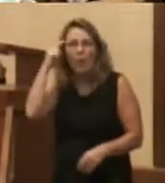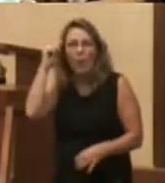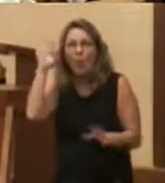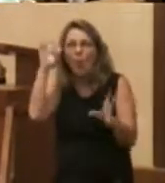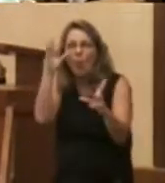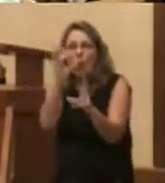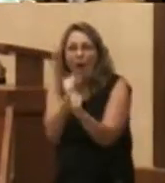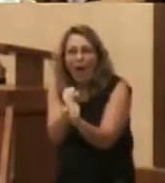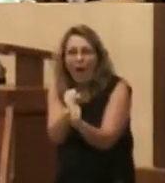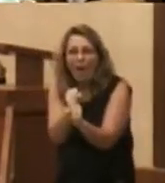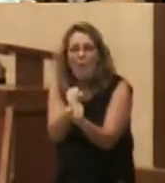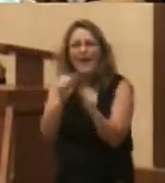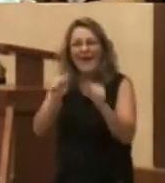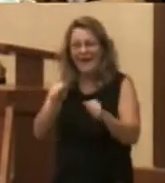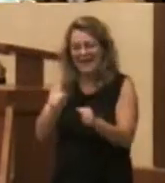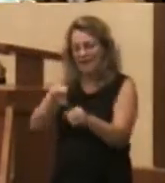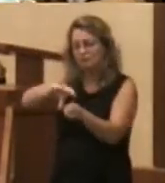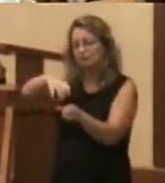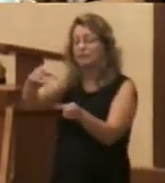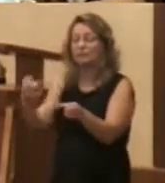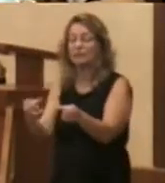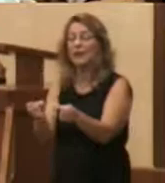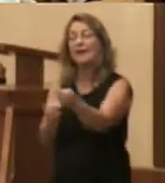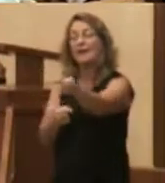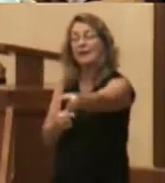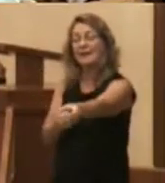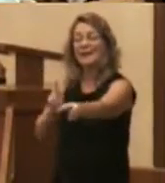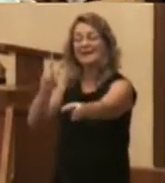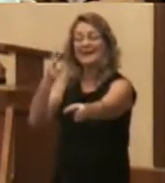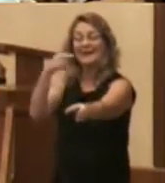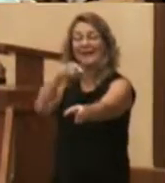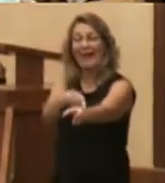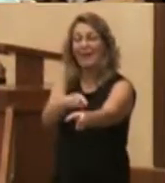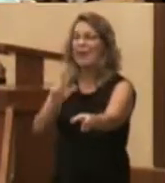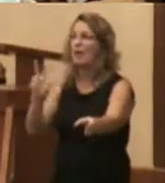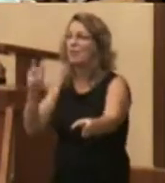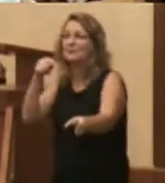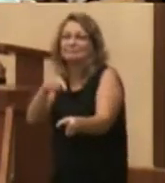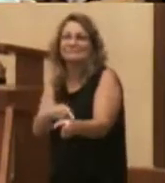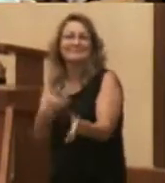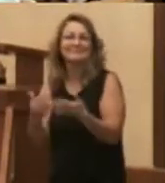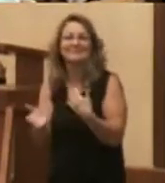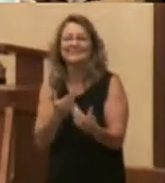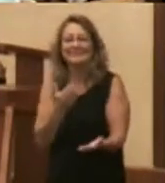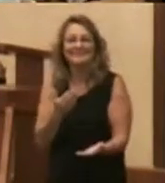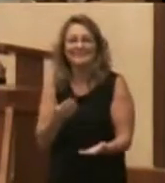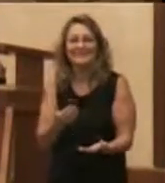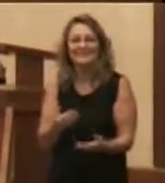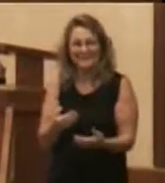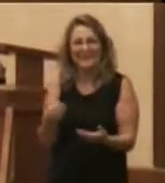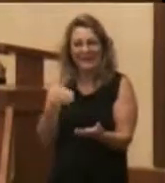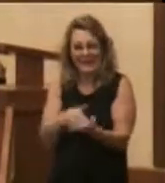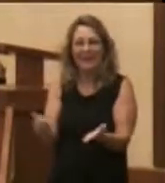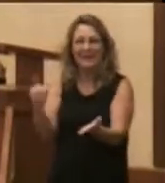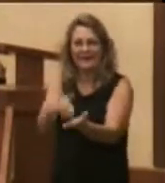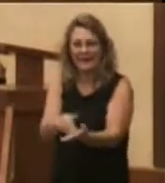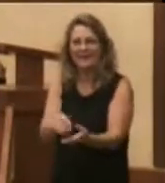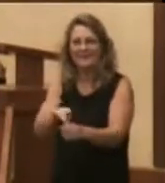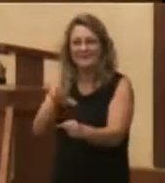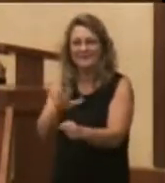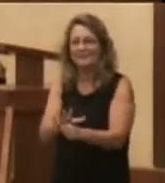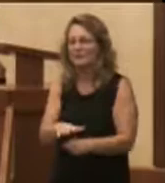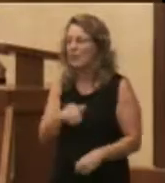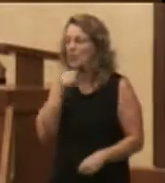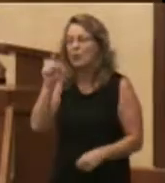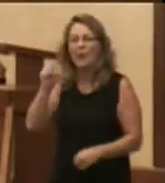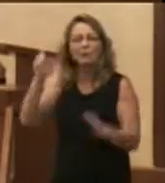the cover off my cup and put it in the pot machine and get a free refill. I could never have to worry